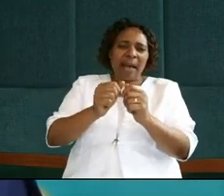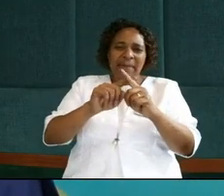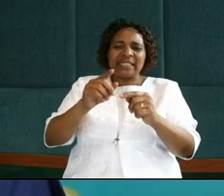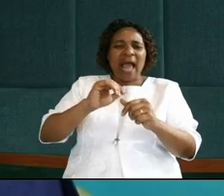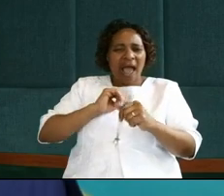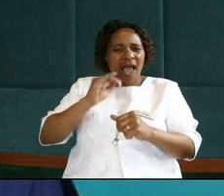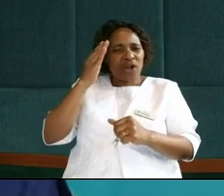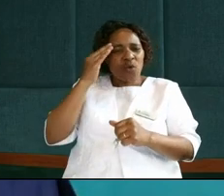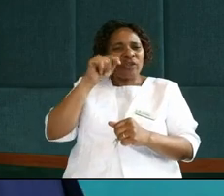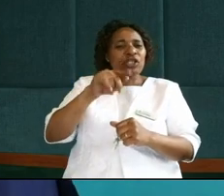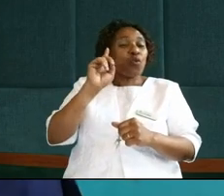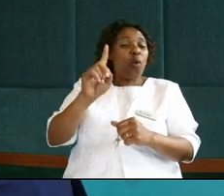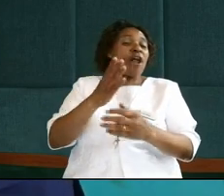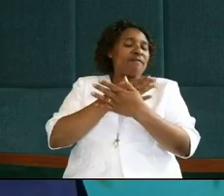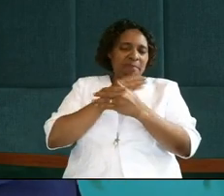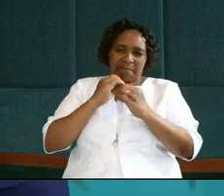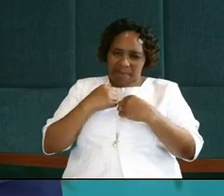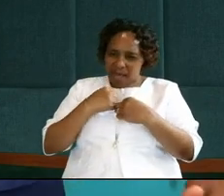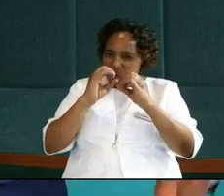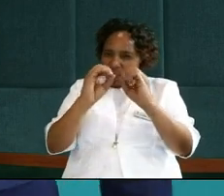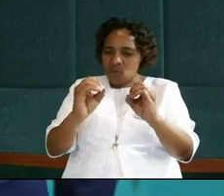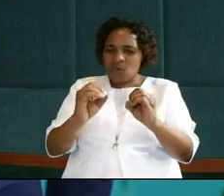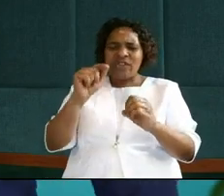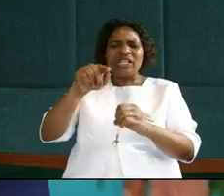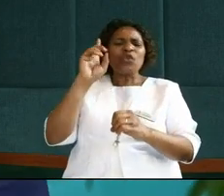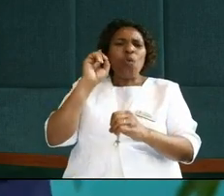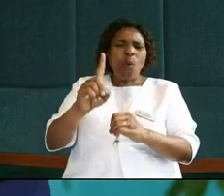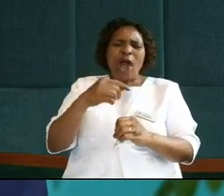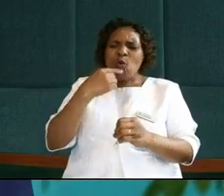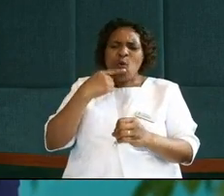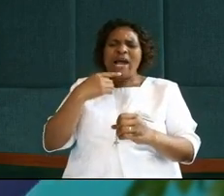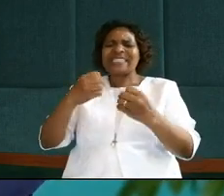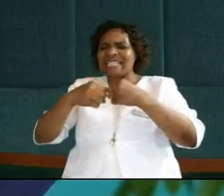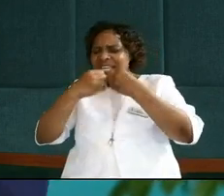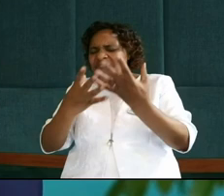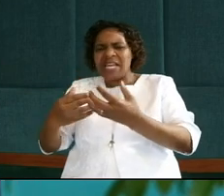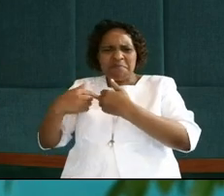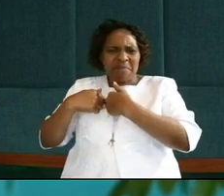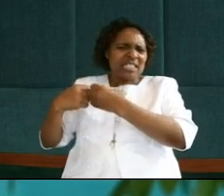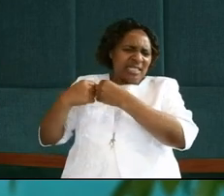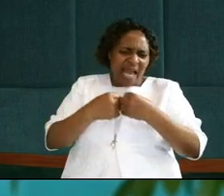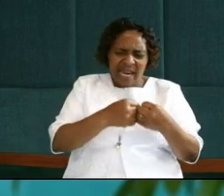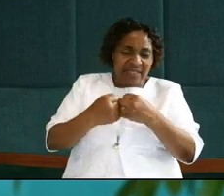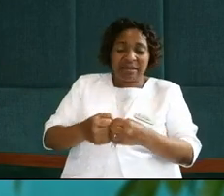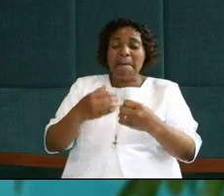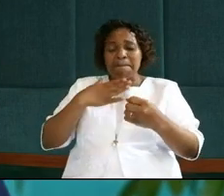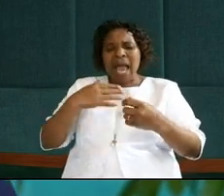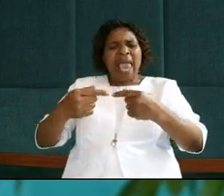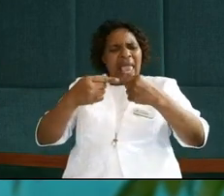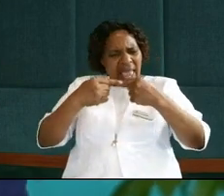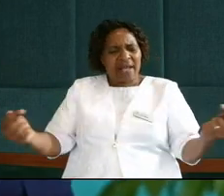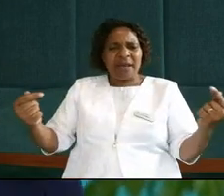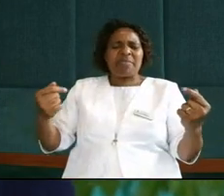is not my friend, this one stops me on the back, this one is my enemy over my dead body